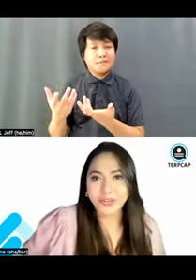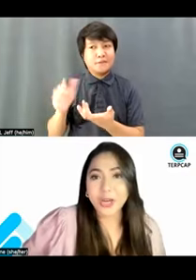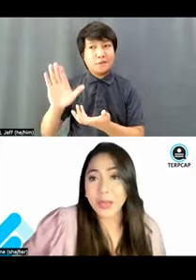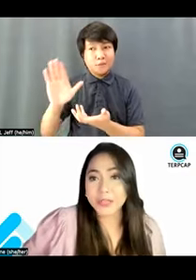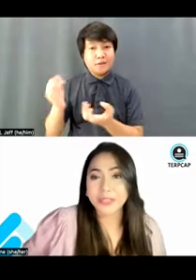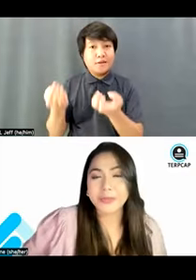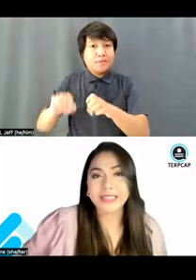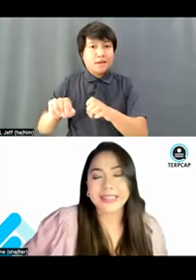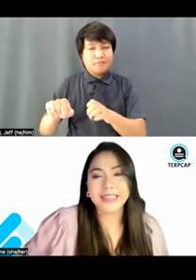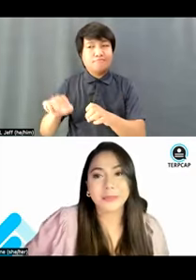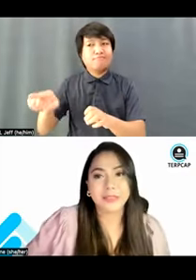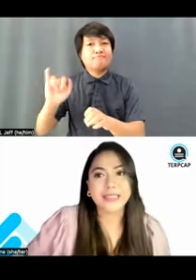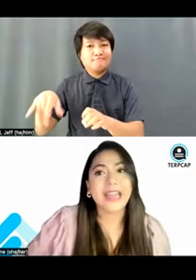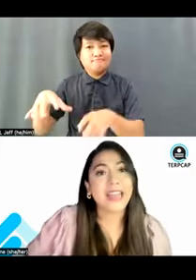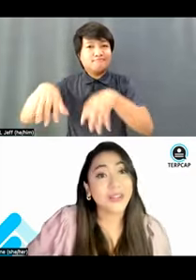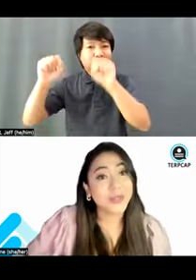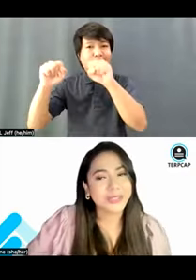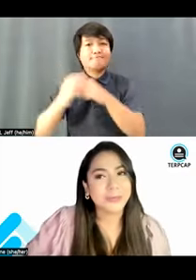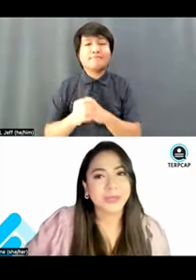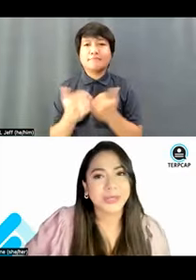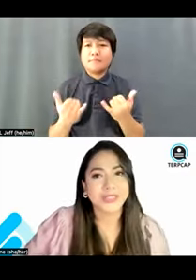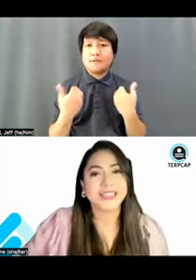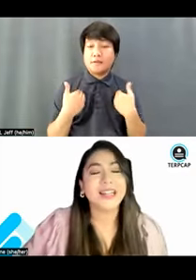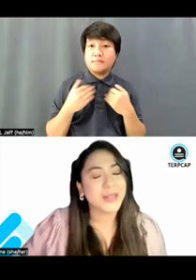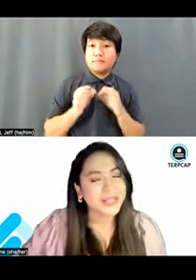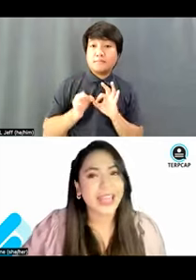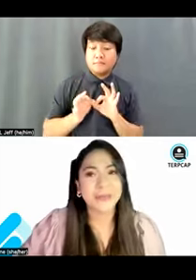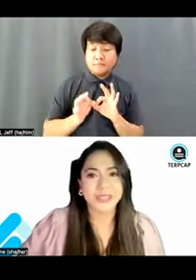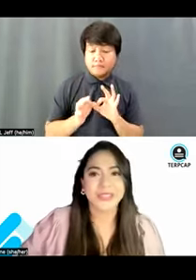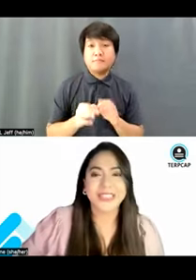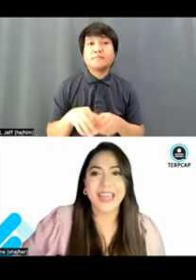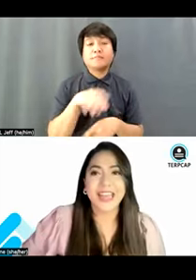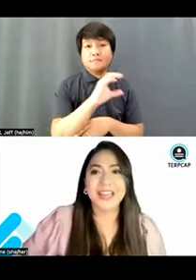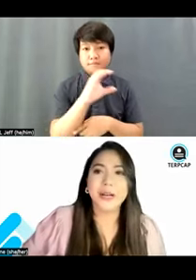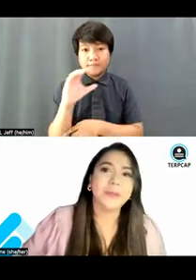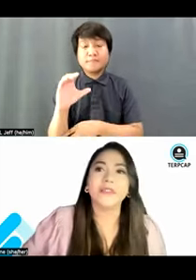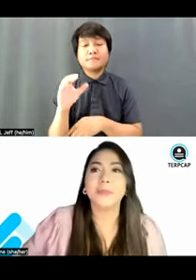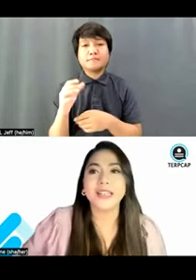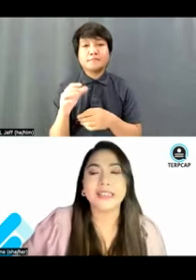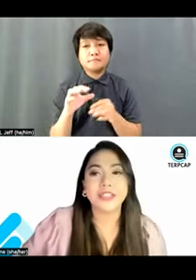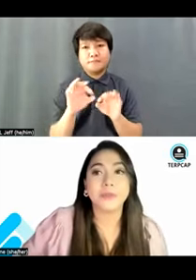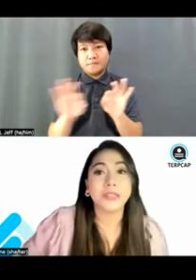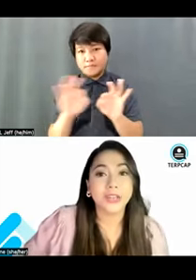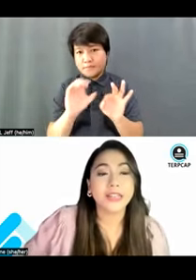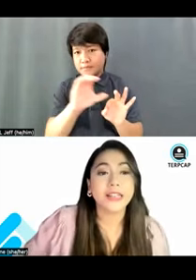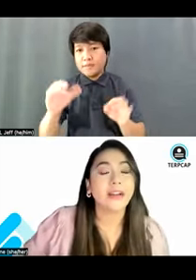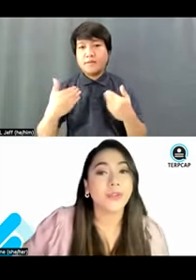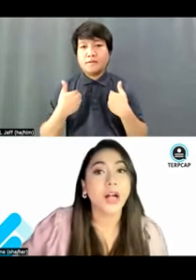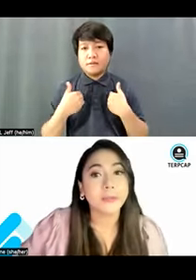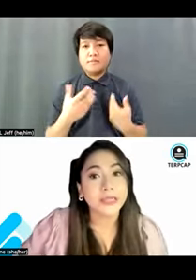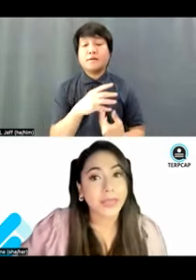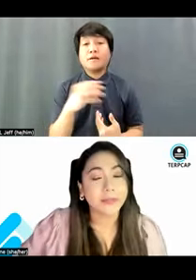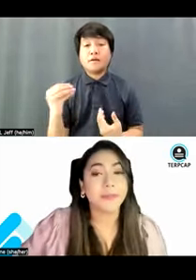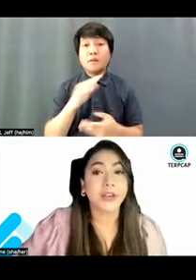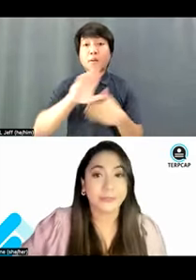For our webinar to be accessible, sign language interpreters, closed captioners, and a copy of the presentation material have